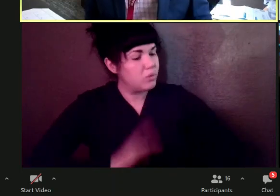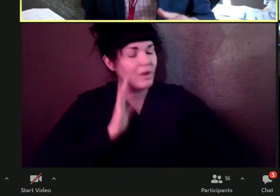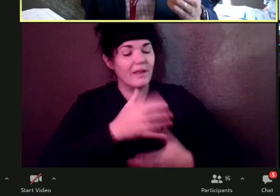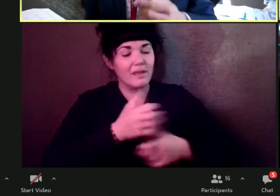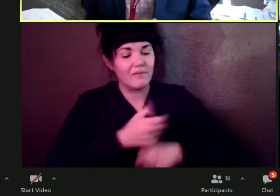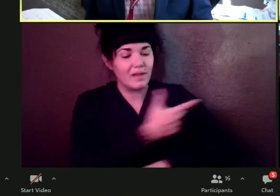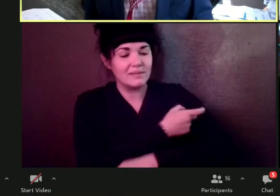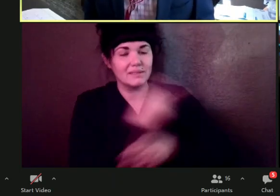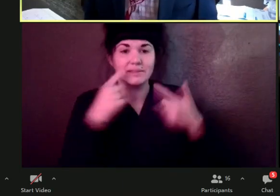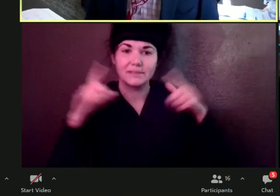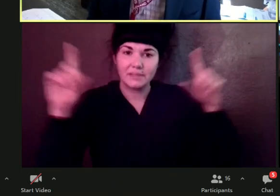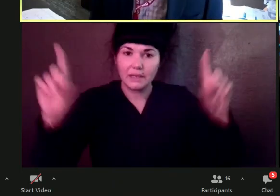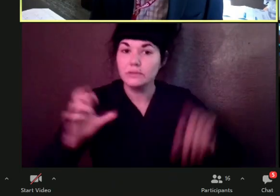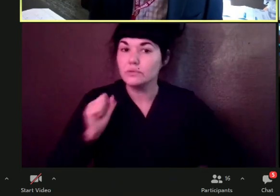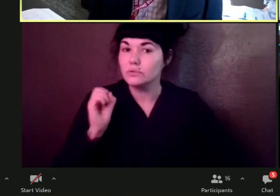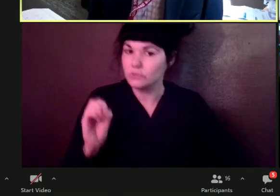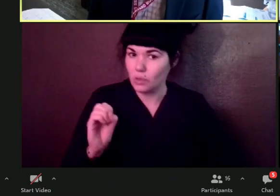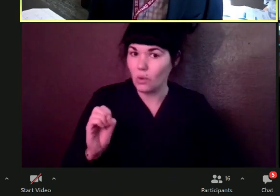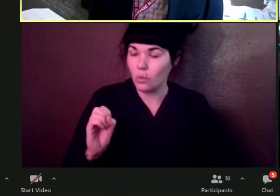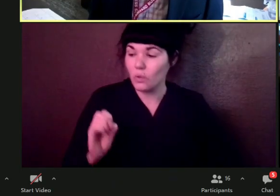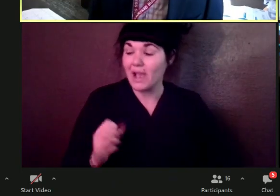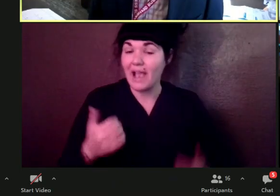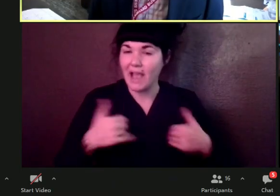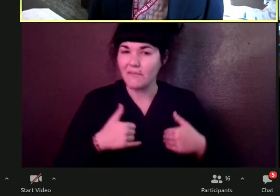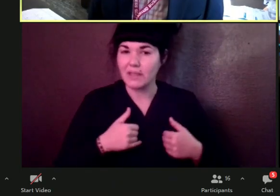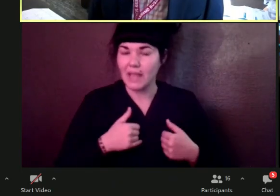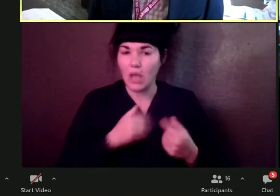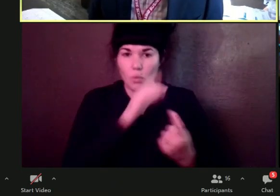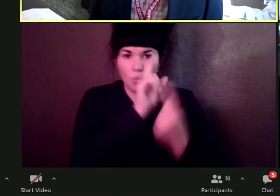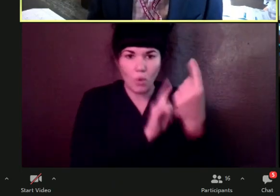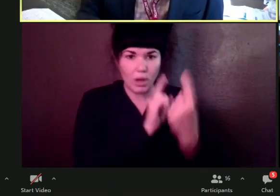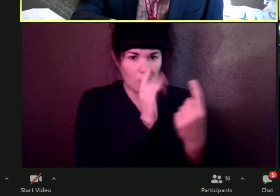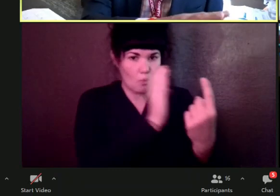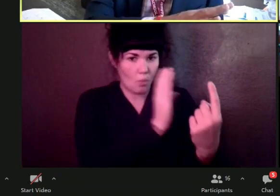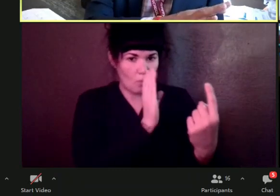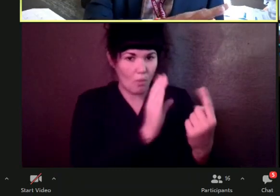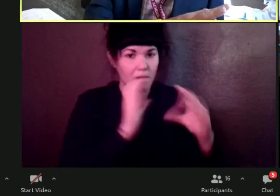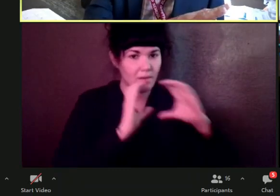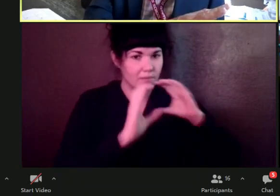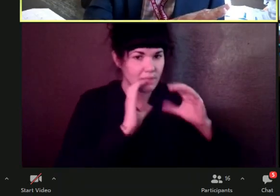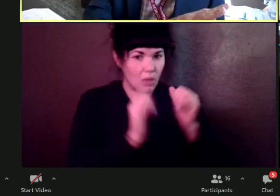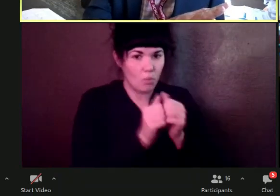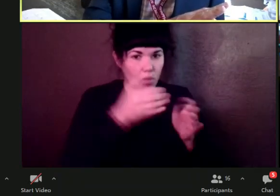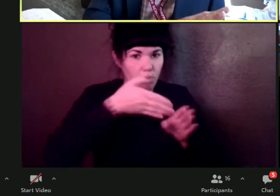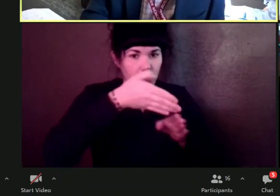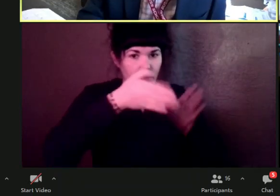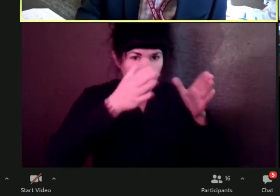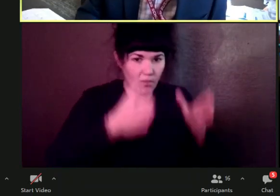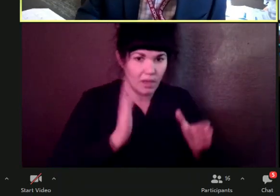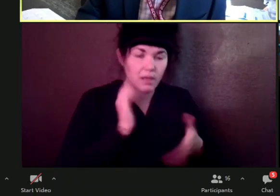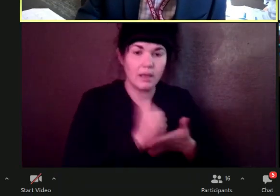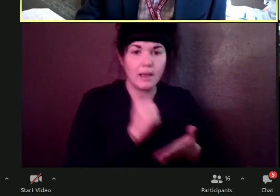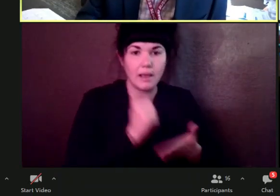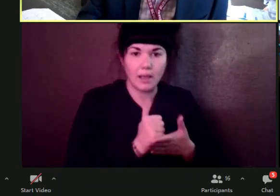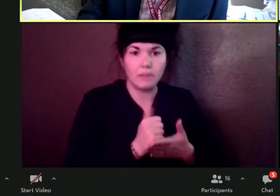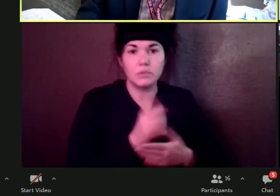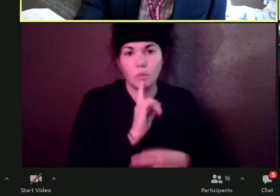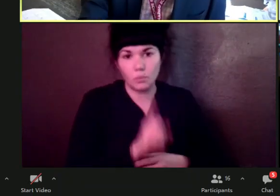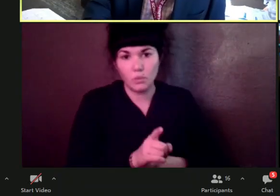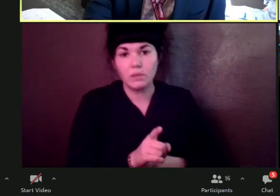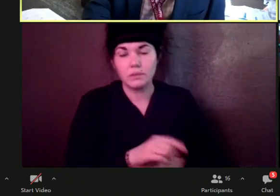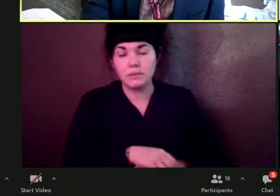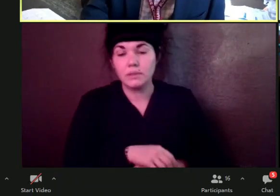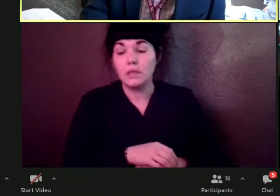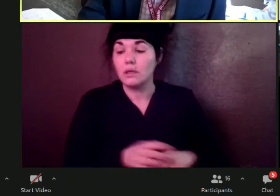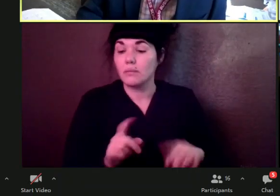face, um, has really worked and we've gotten individuals vaccinated and we're doing it. We're doing it, uh, without appointments. So if you make an appointment,